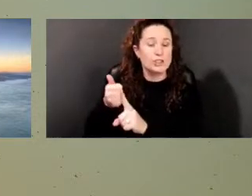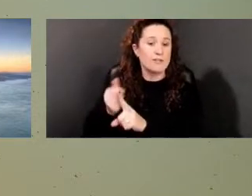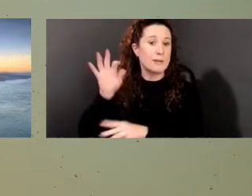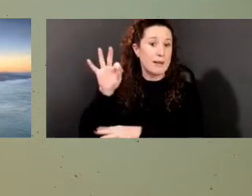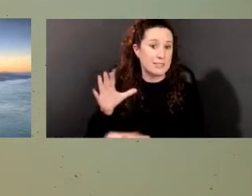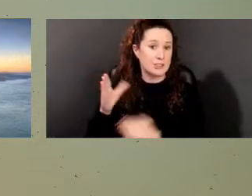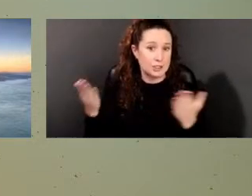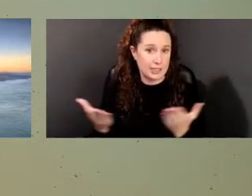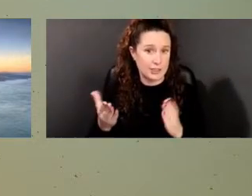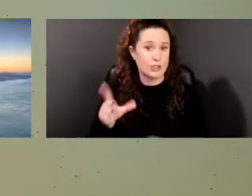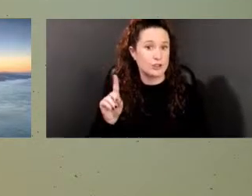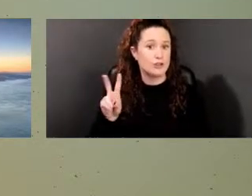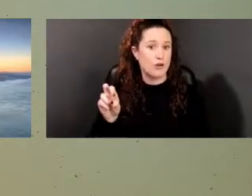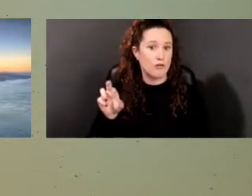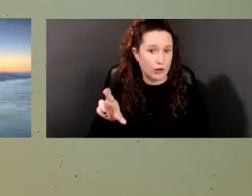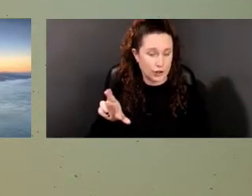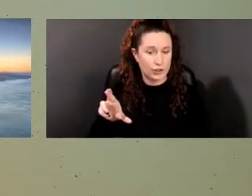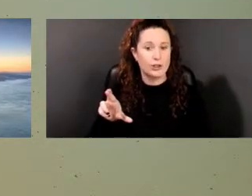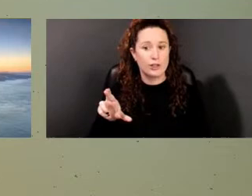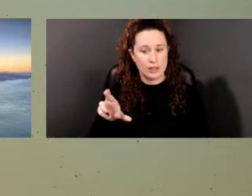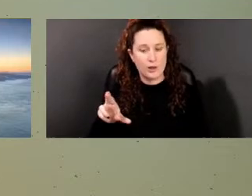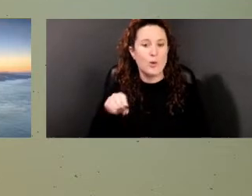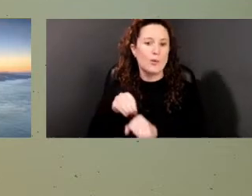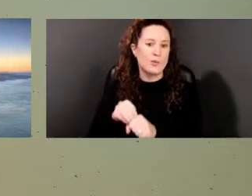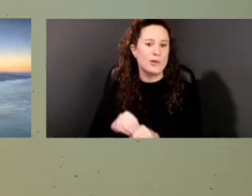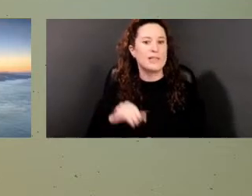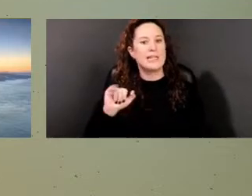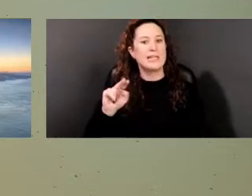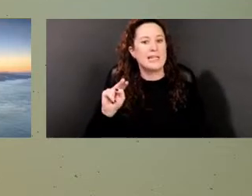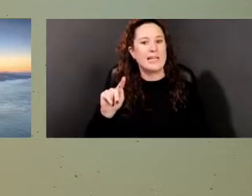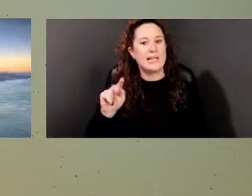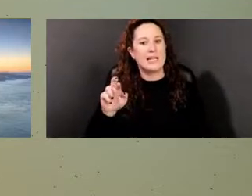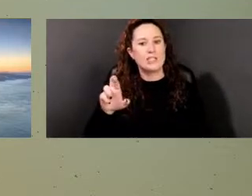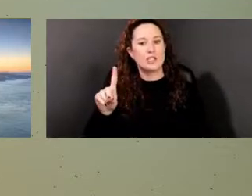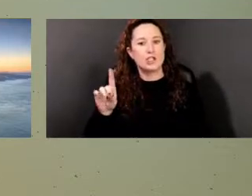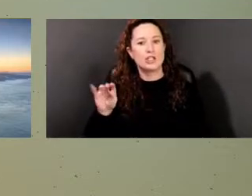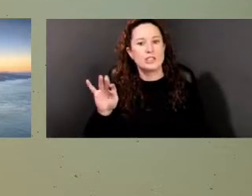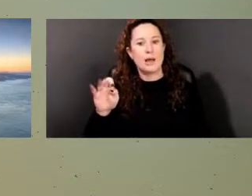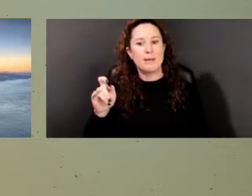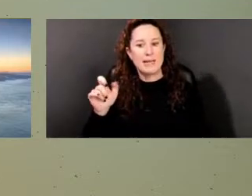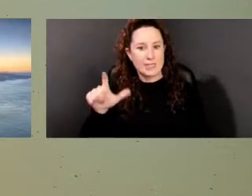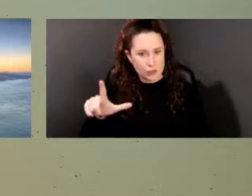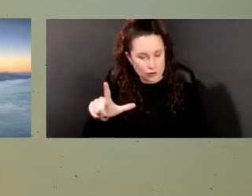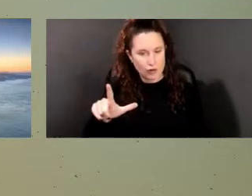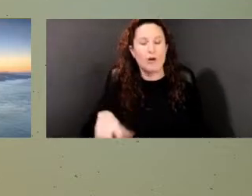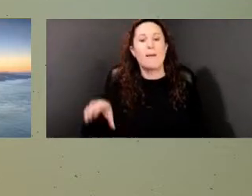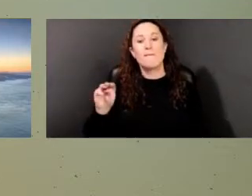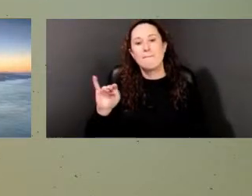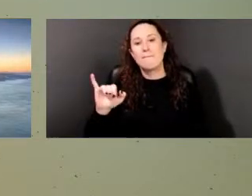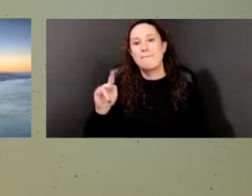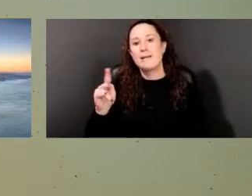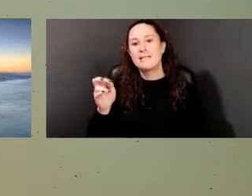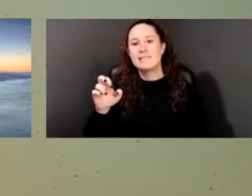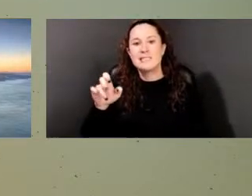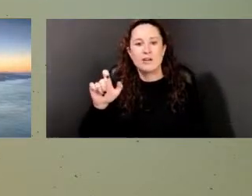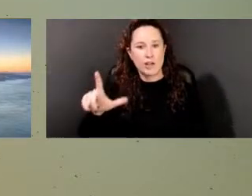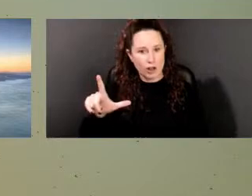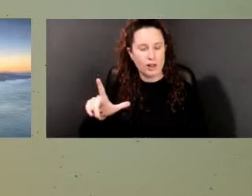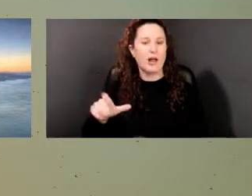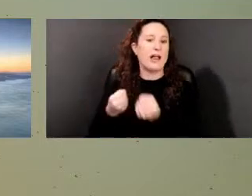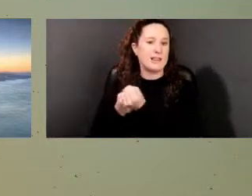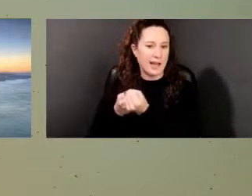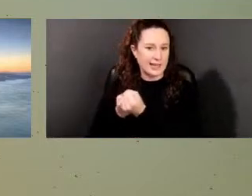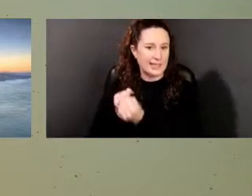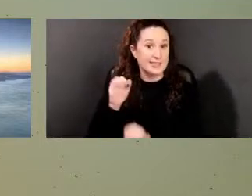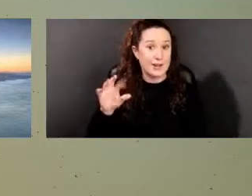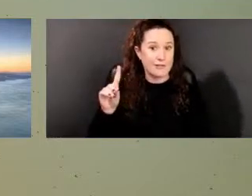and with the Interdenominational Ministerial Alliance of Dover, a group whose members I know have visited